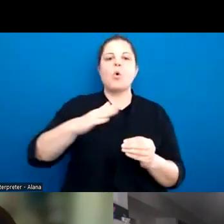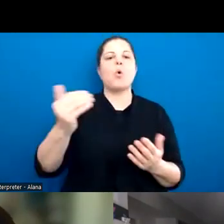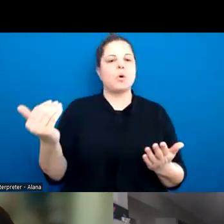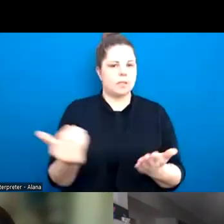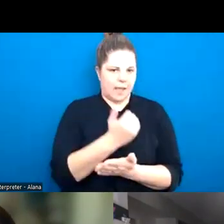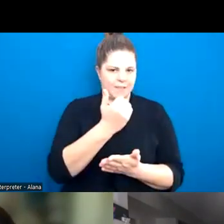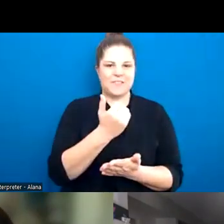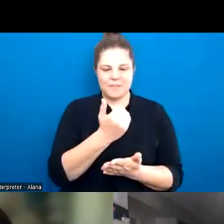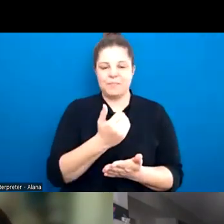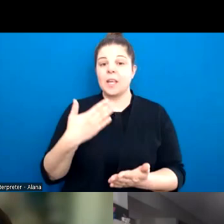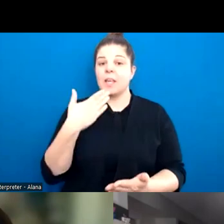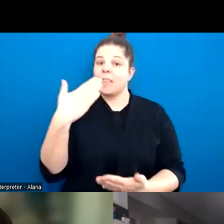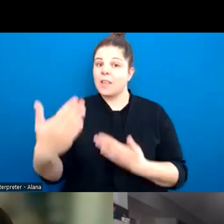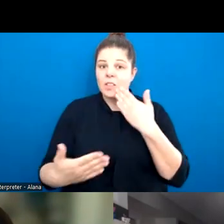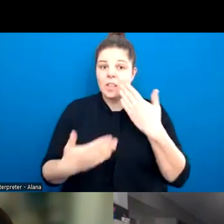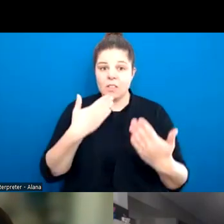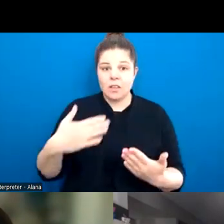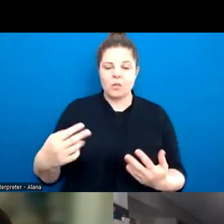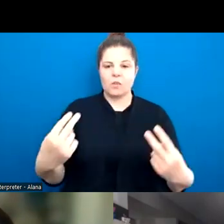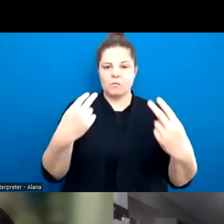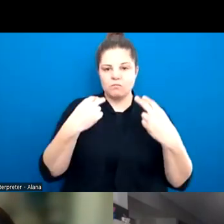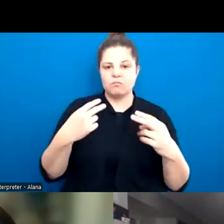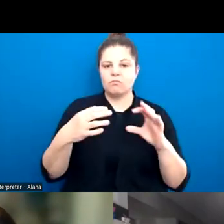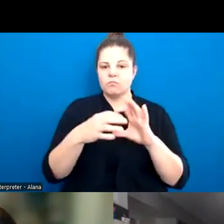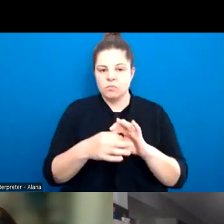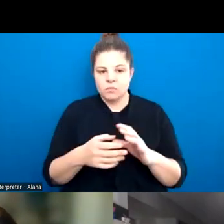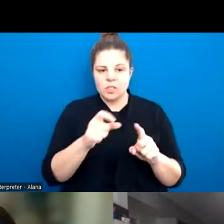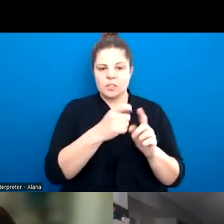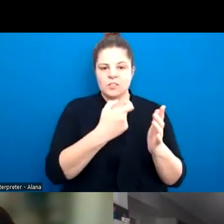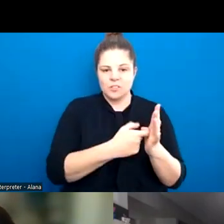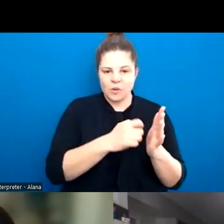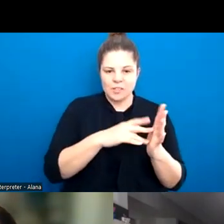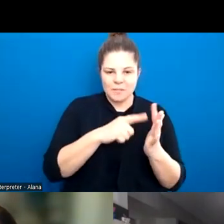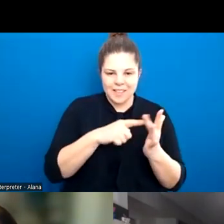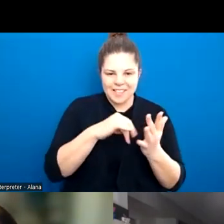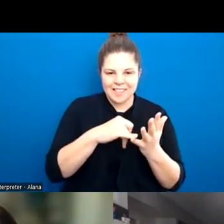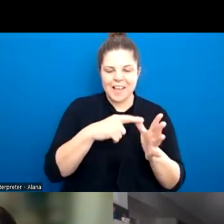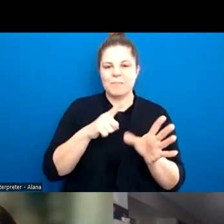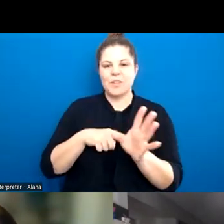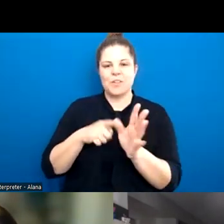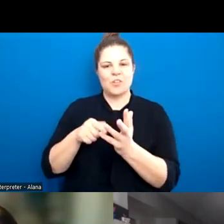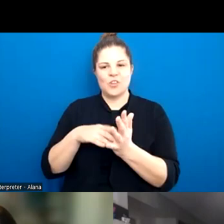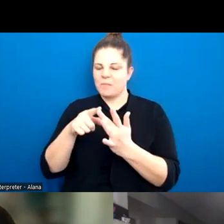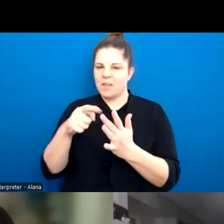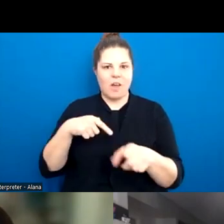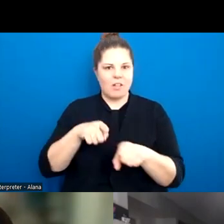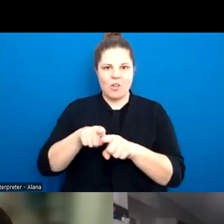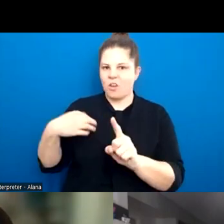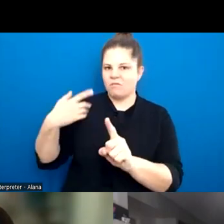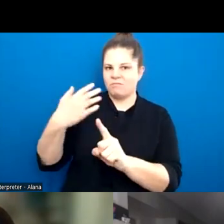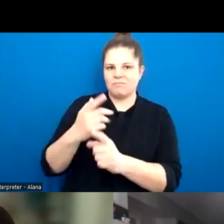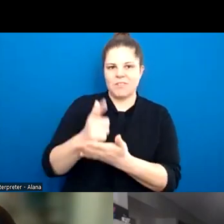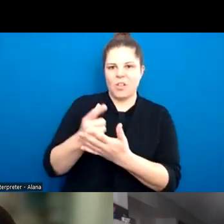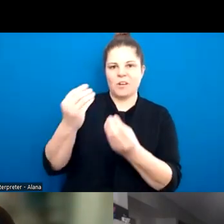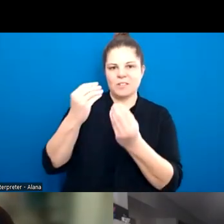Thank you all so much for joining us today. Thank you so much, Dr. Melissa. Thank you so much, Yumi. I've learned so much from you over my life and I continue to do so and I will